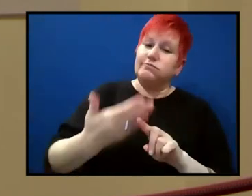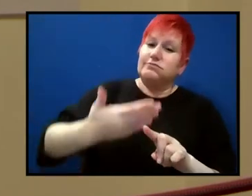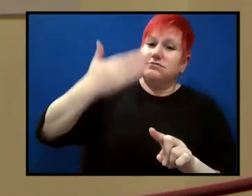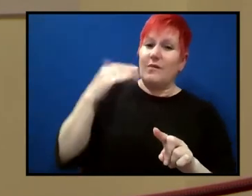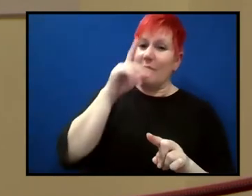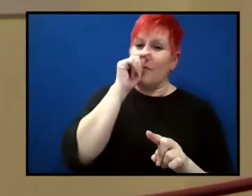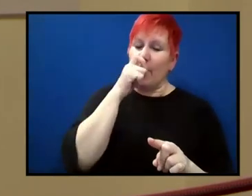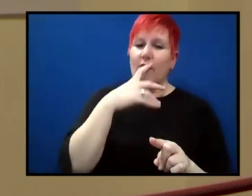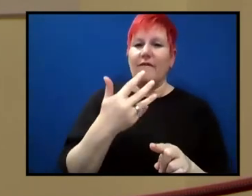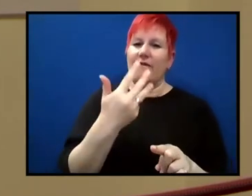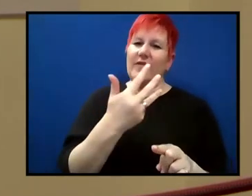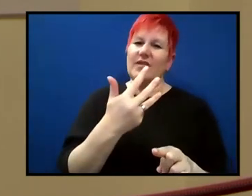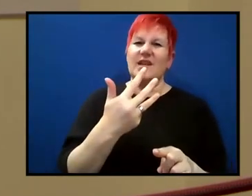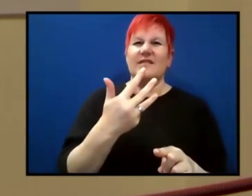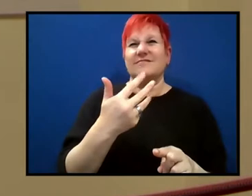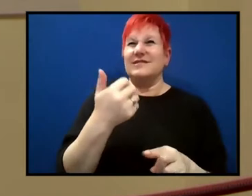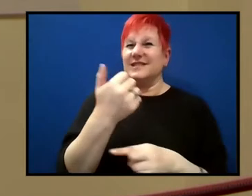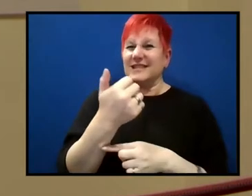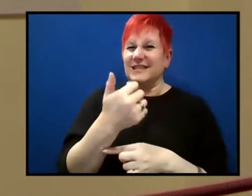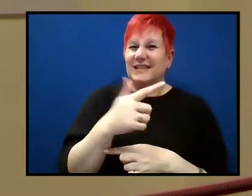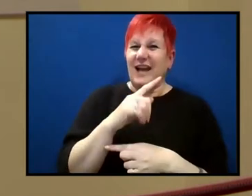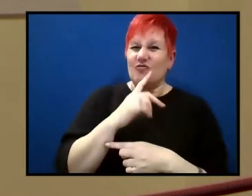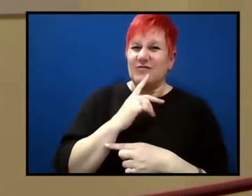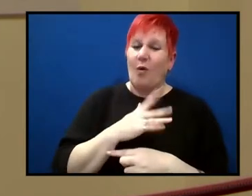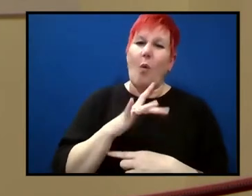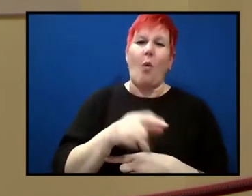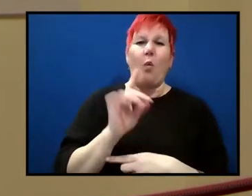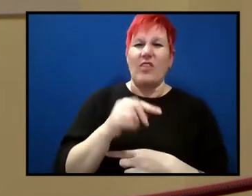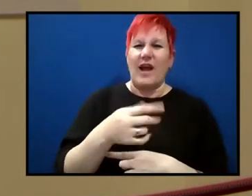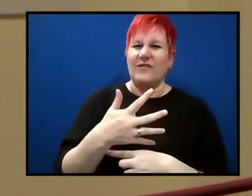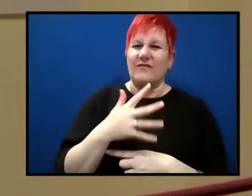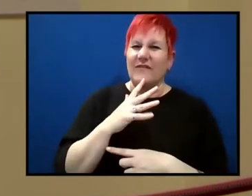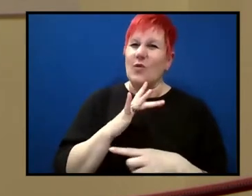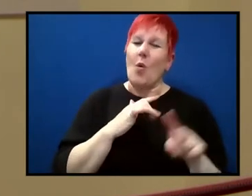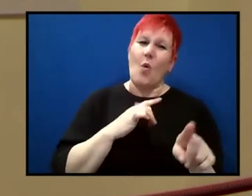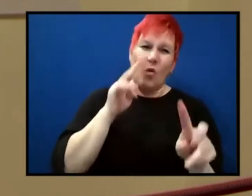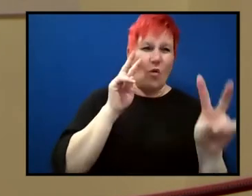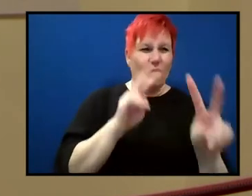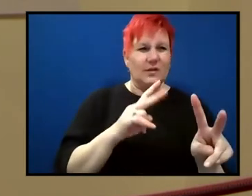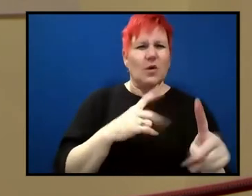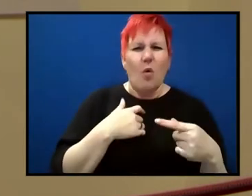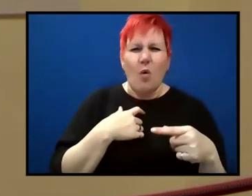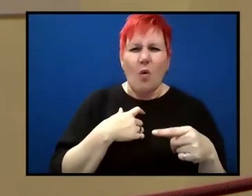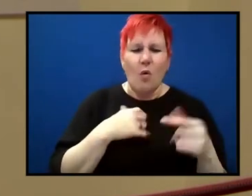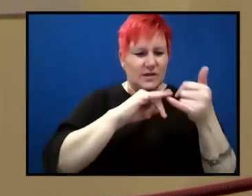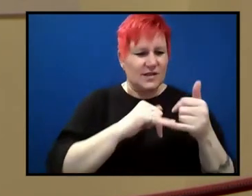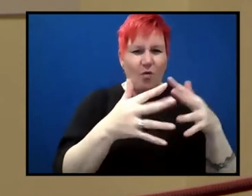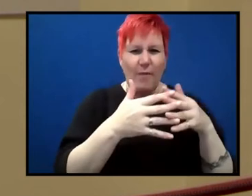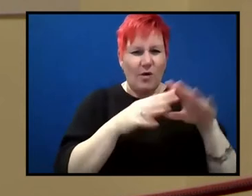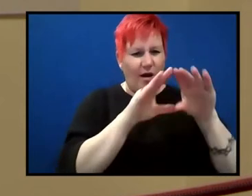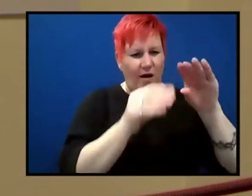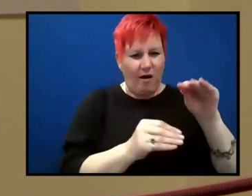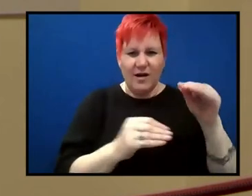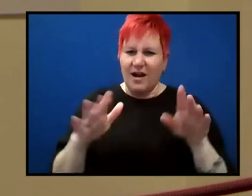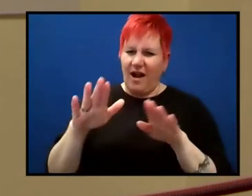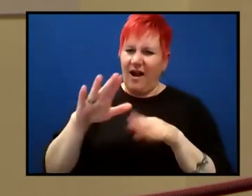shape of South America and West Africa, they saw that these two matched each other. And this came together